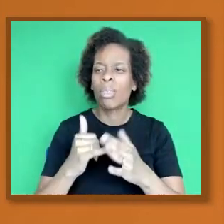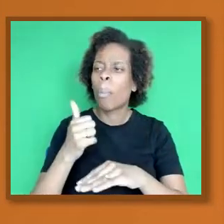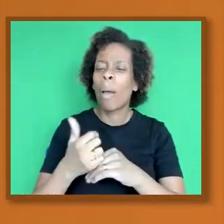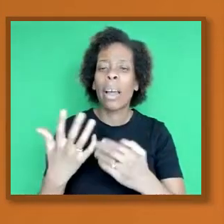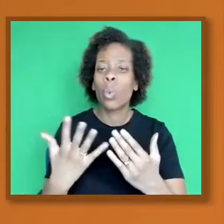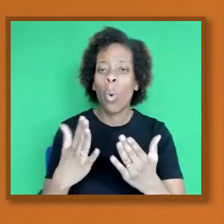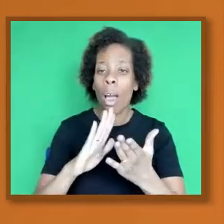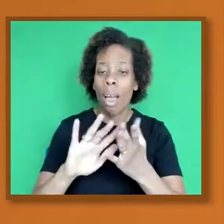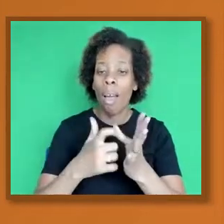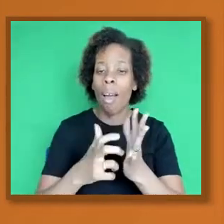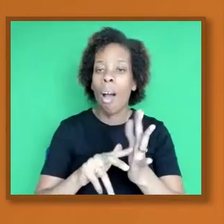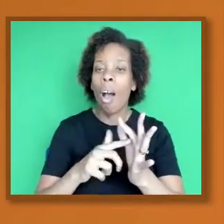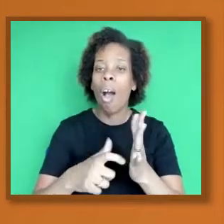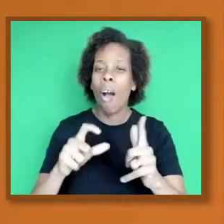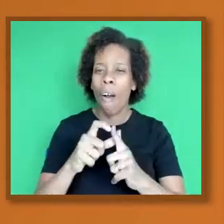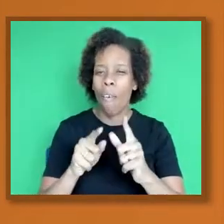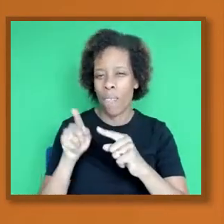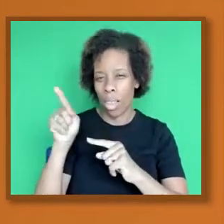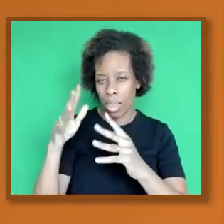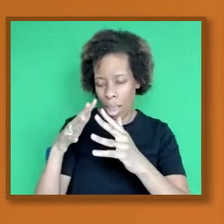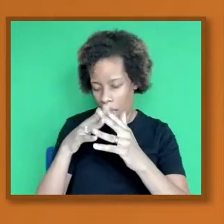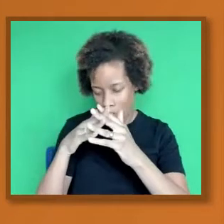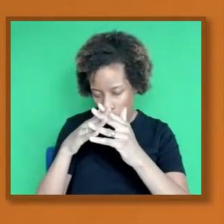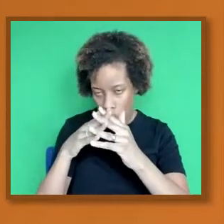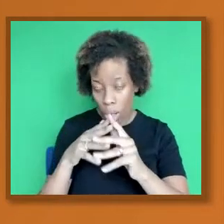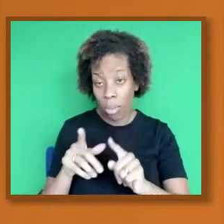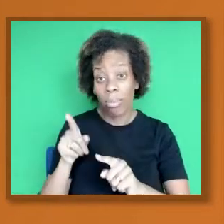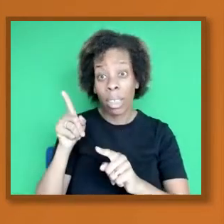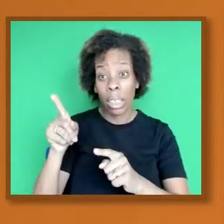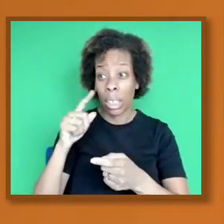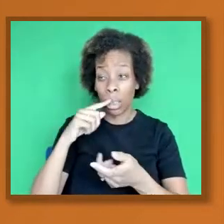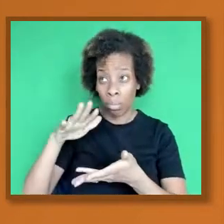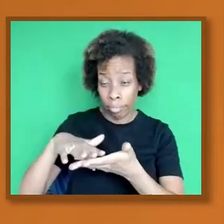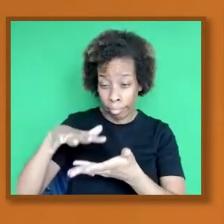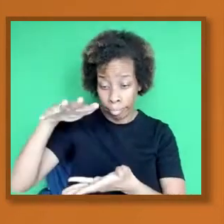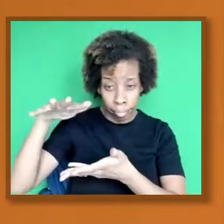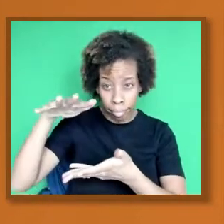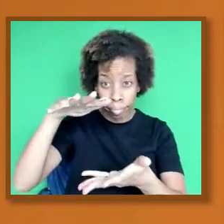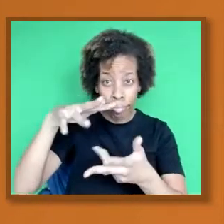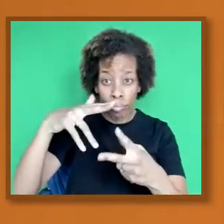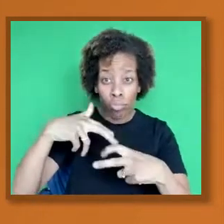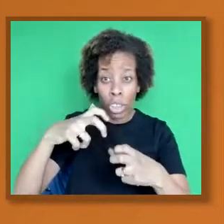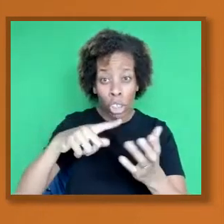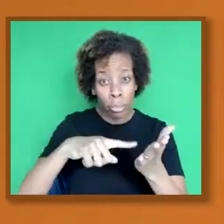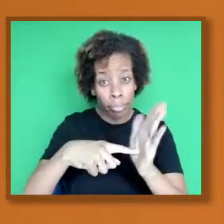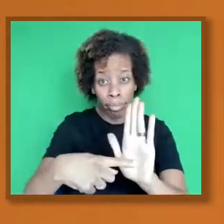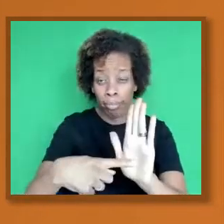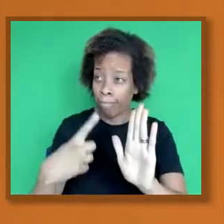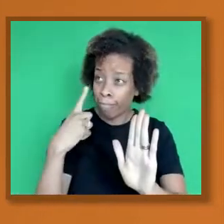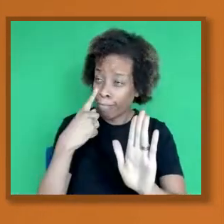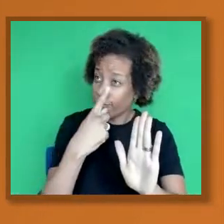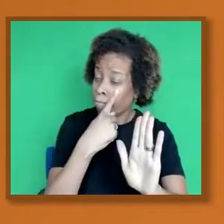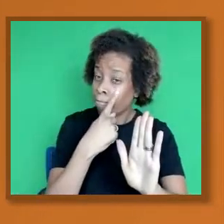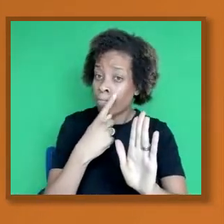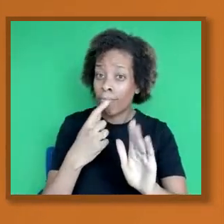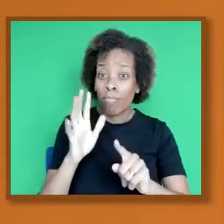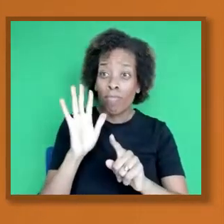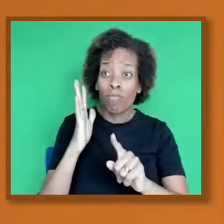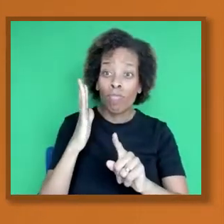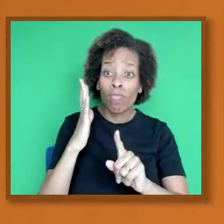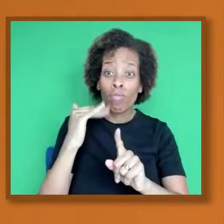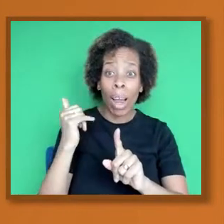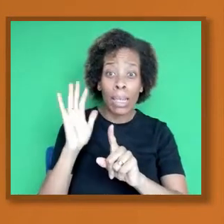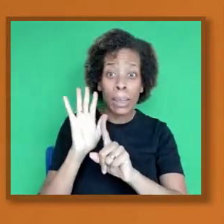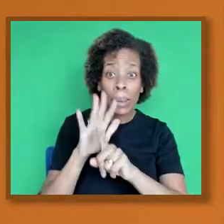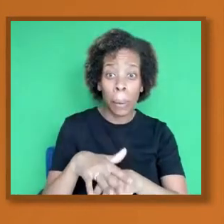that really outlines that racism kills. So more than any other factor that